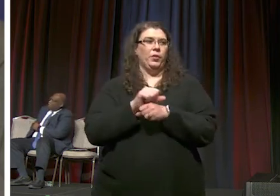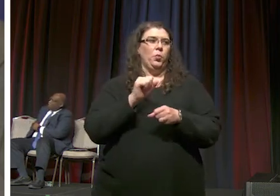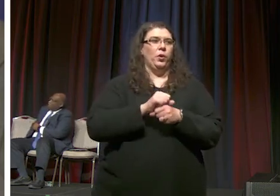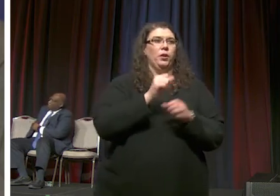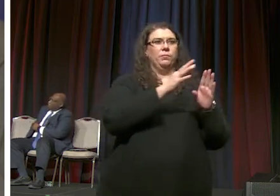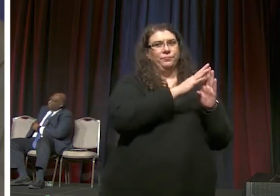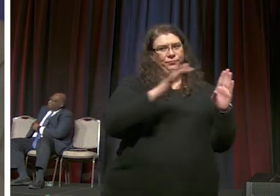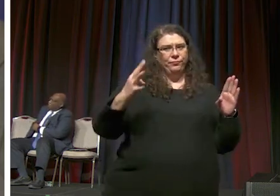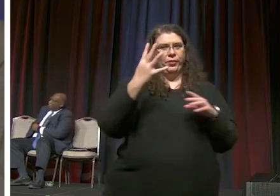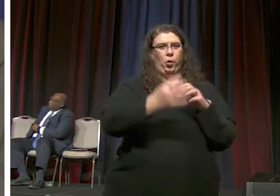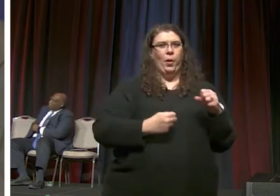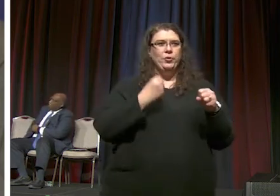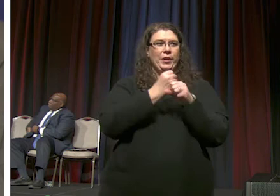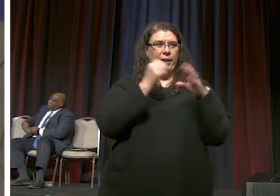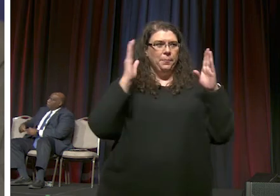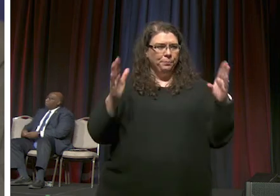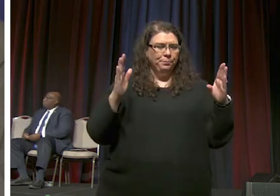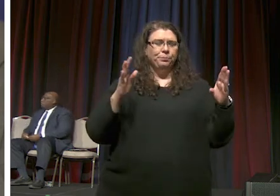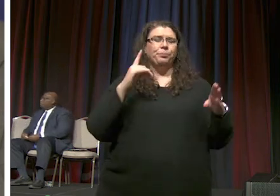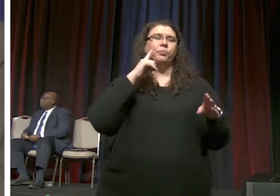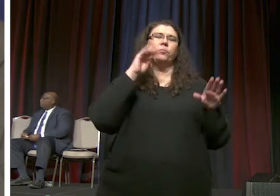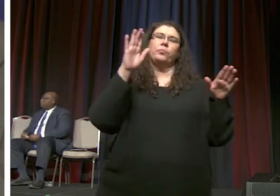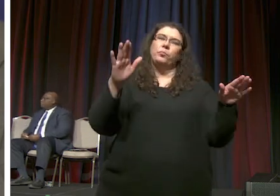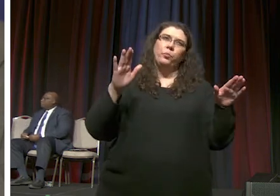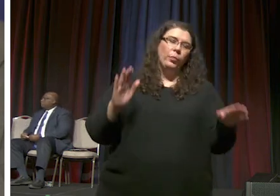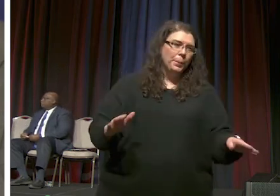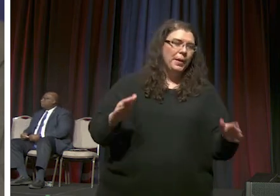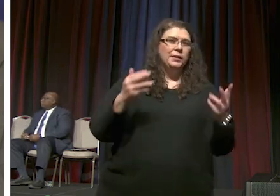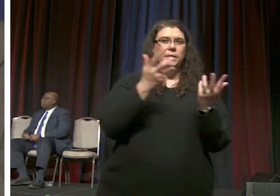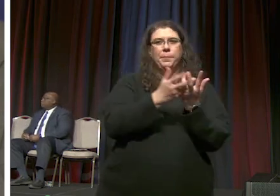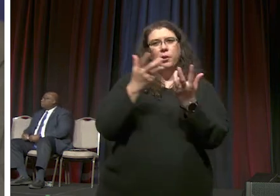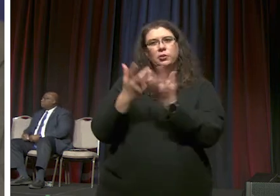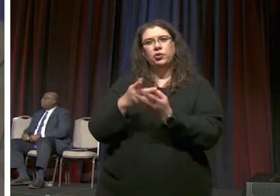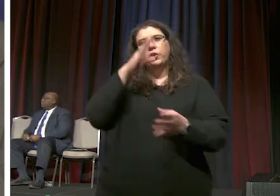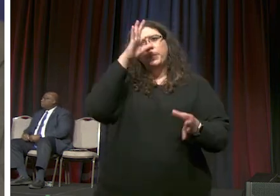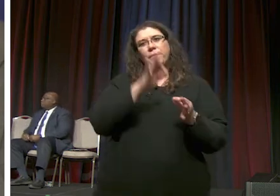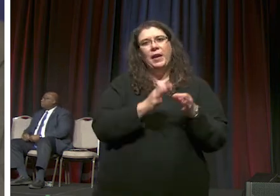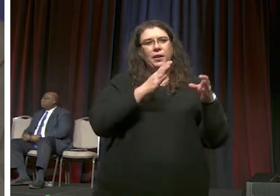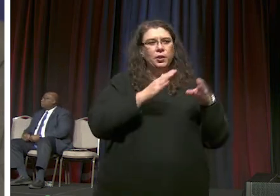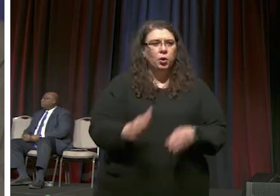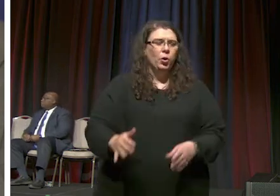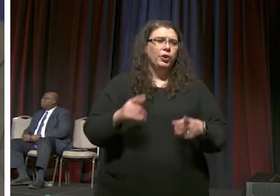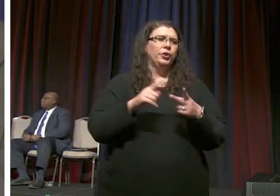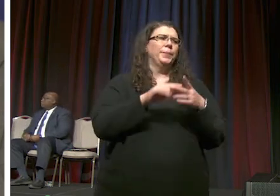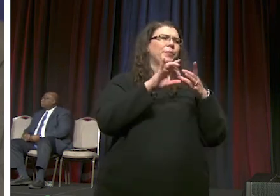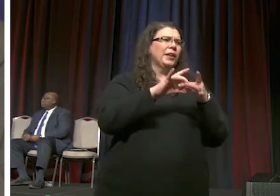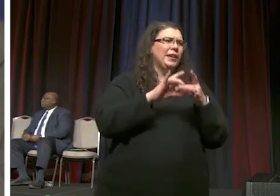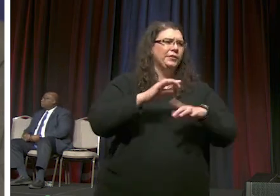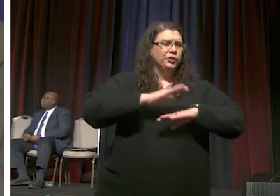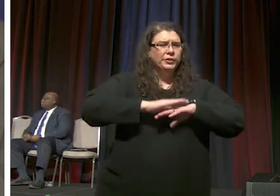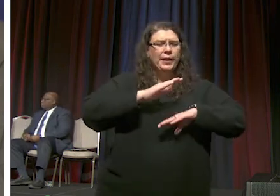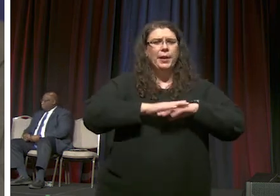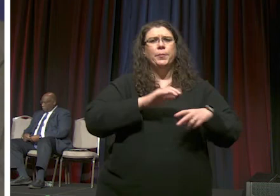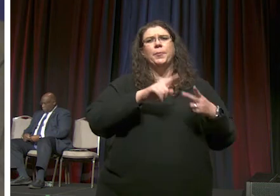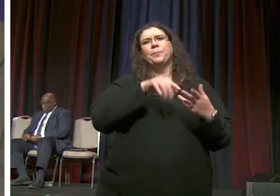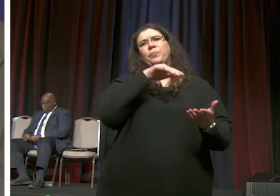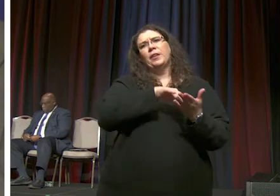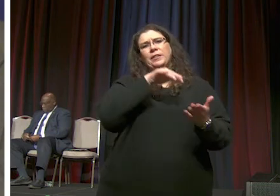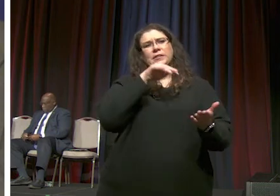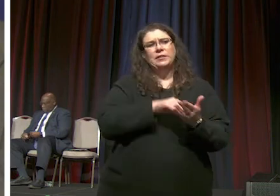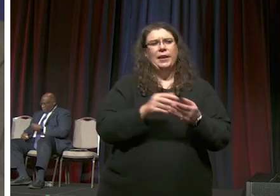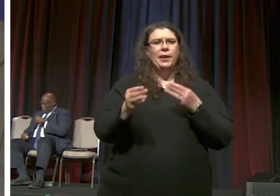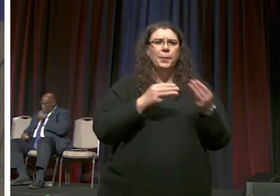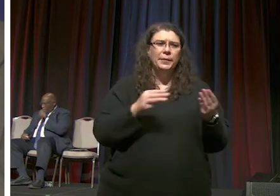with amazing partnership with members of the faith and order committee members of connectional table and members of the study of ministry commission